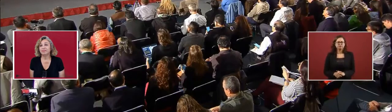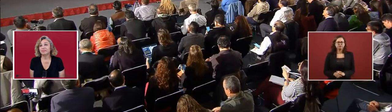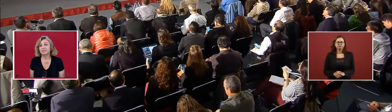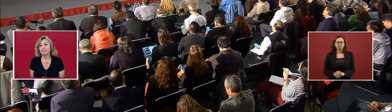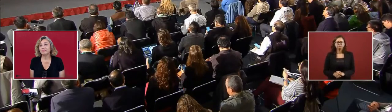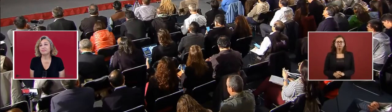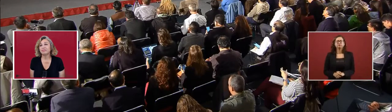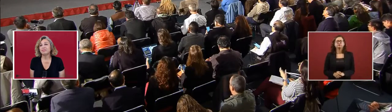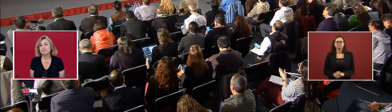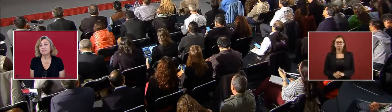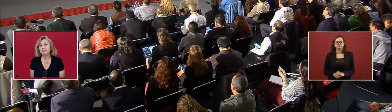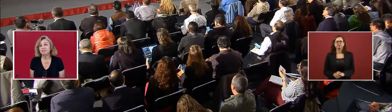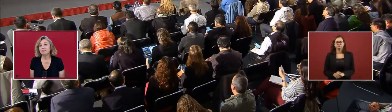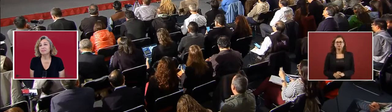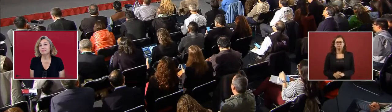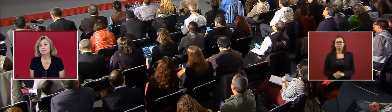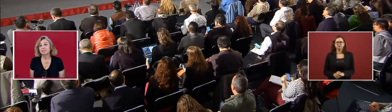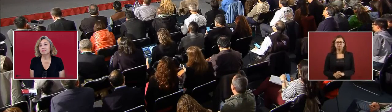Very good.